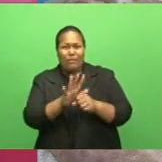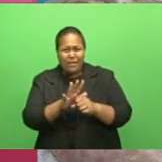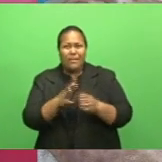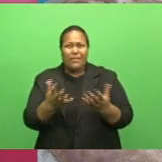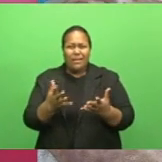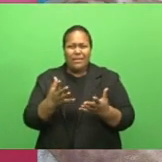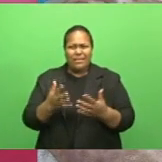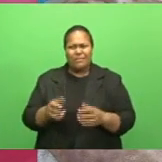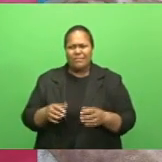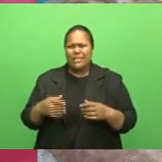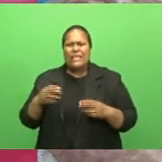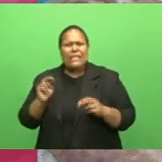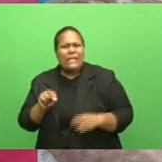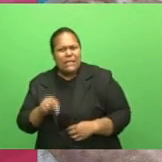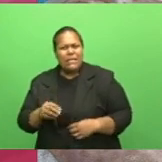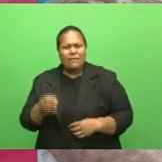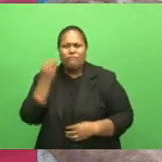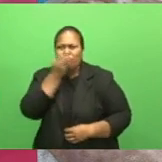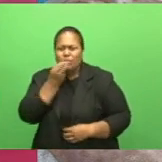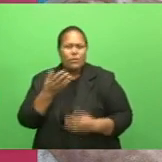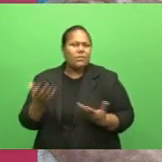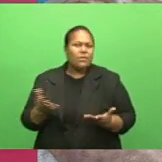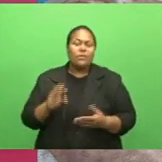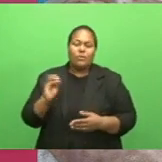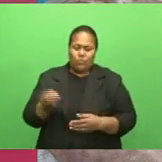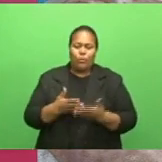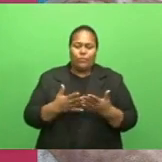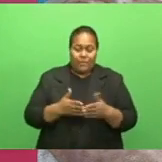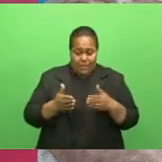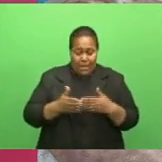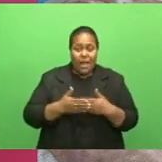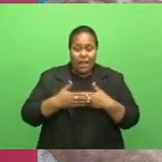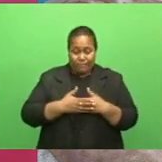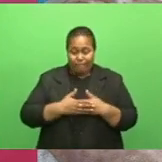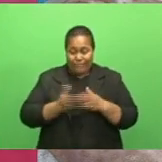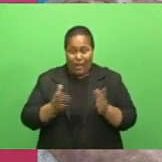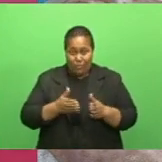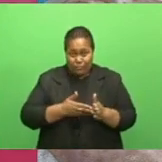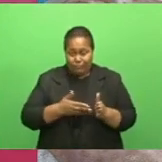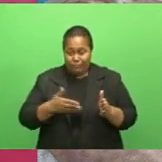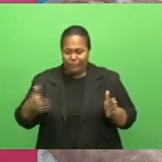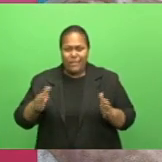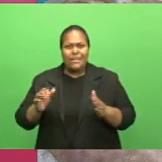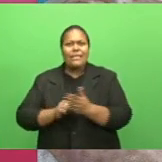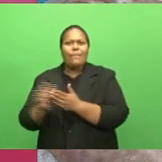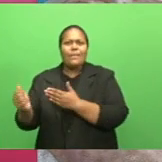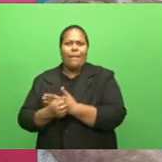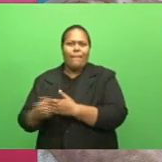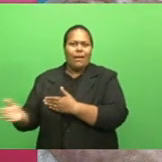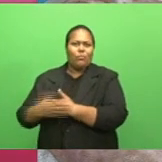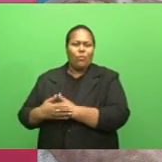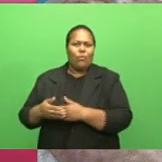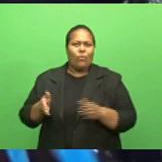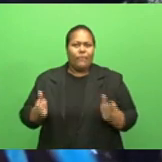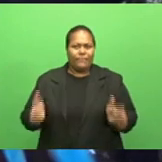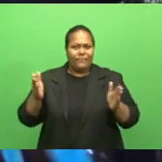to the end of September, which is four months. So in order to assist